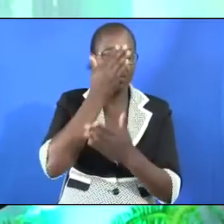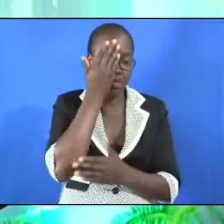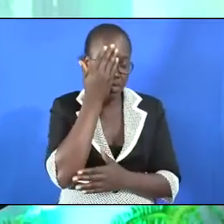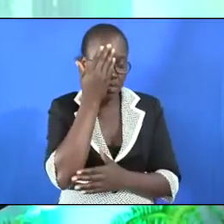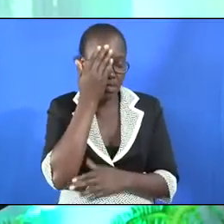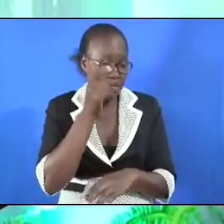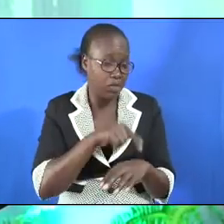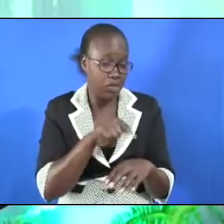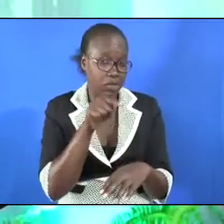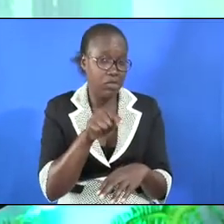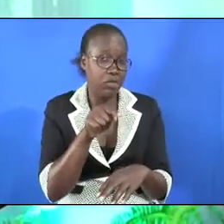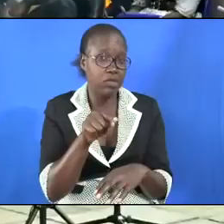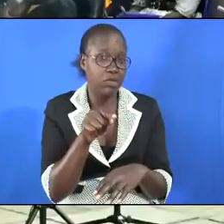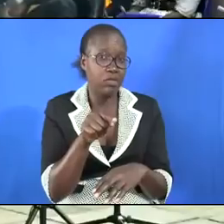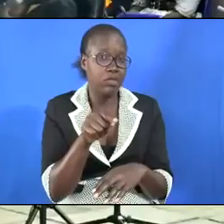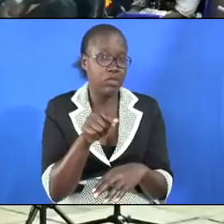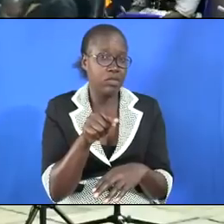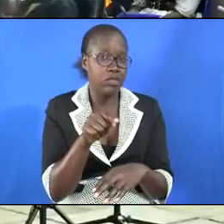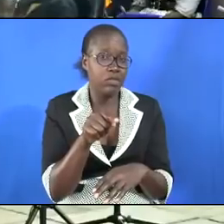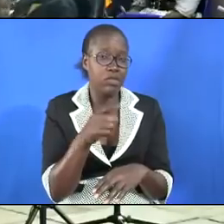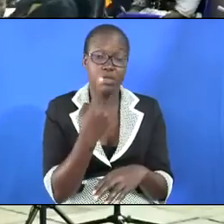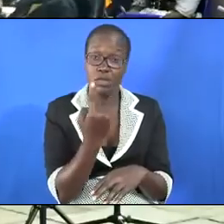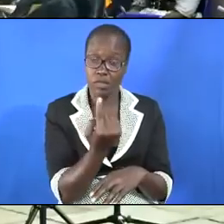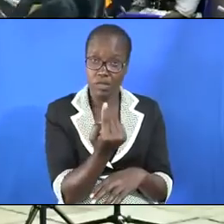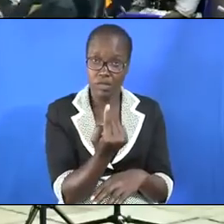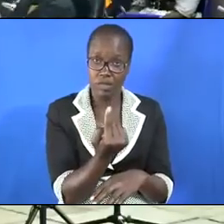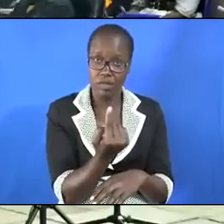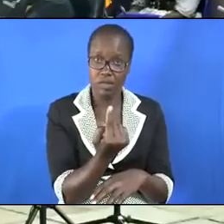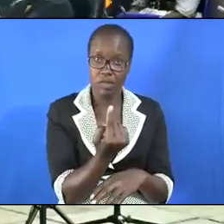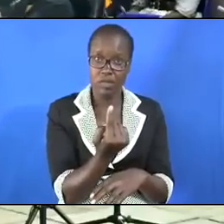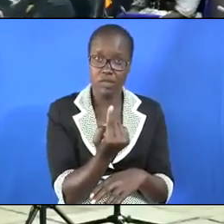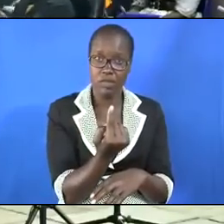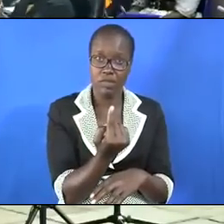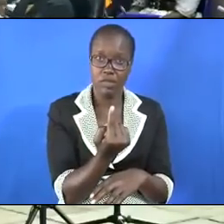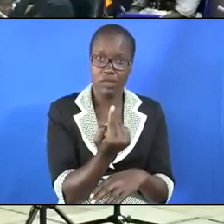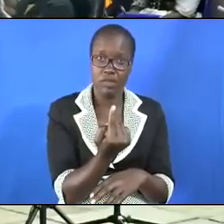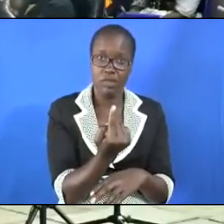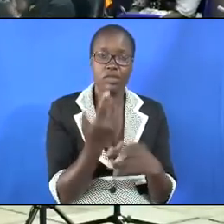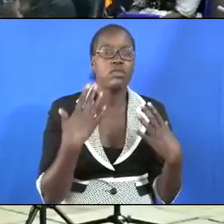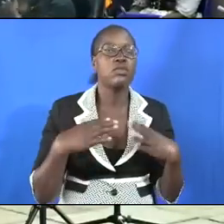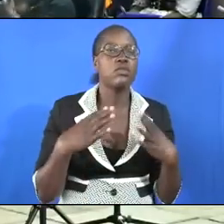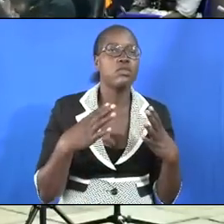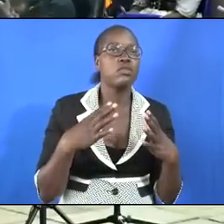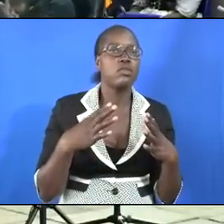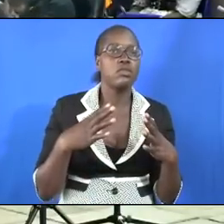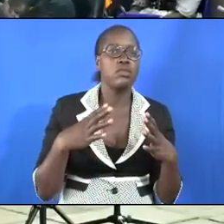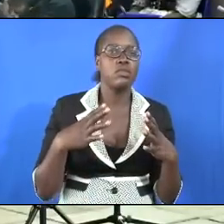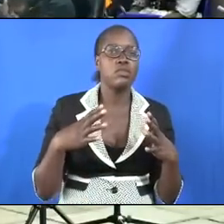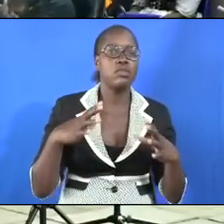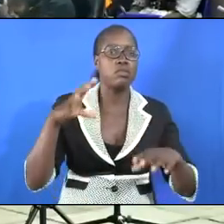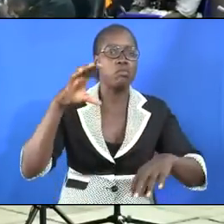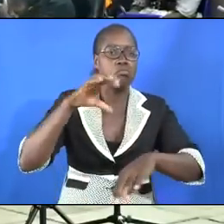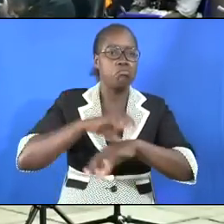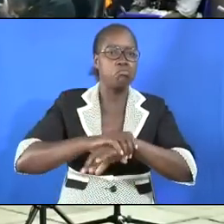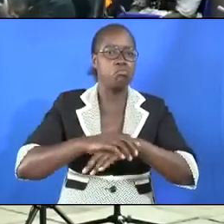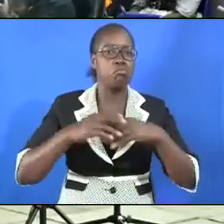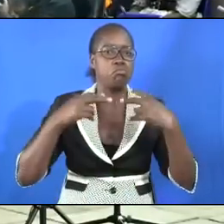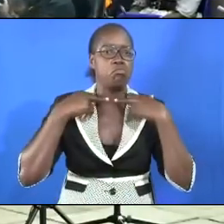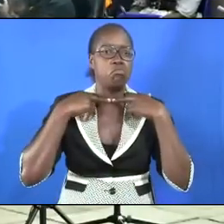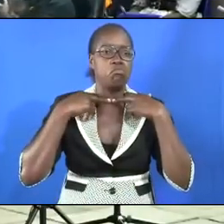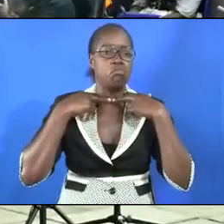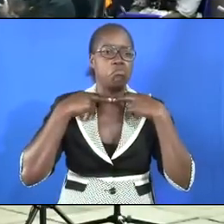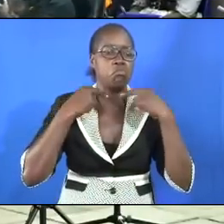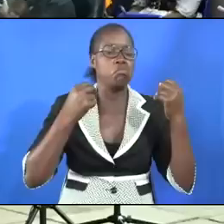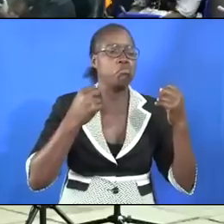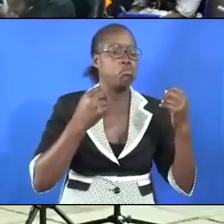And during that raid, one of the people who were taken into captivity was